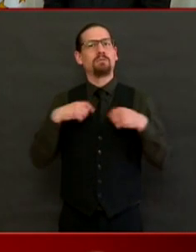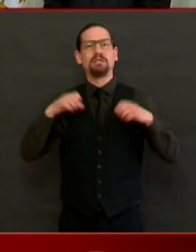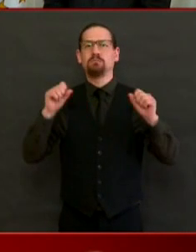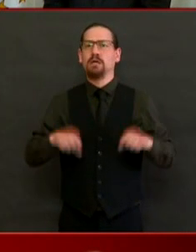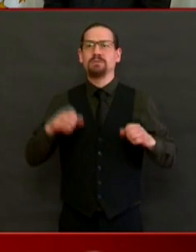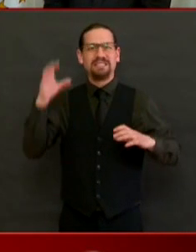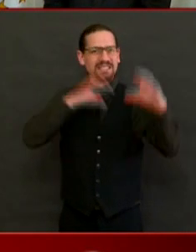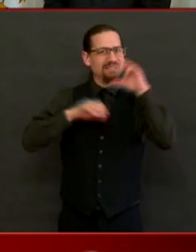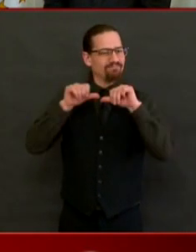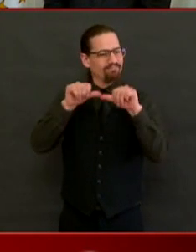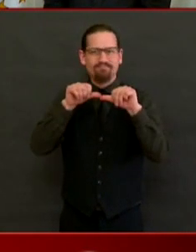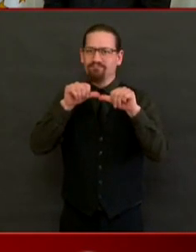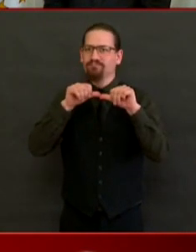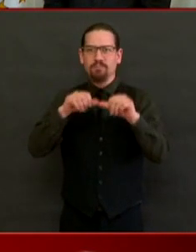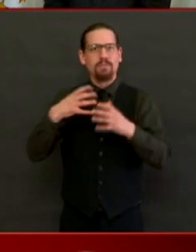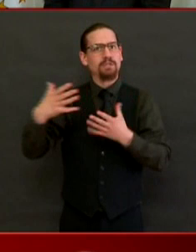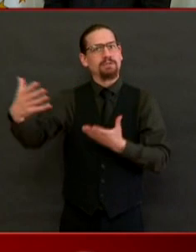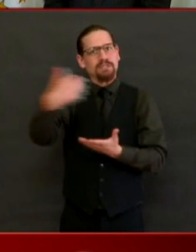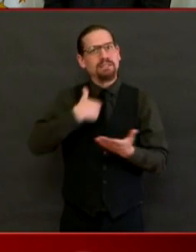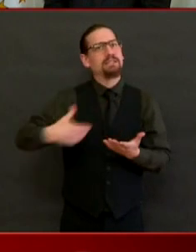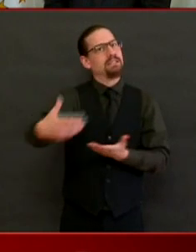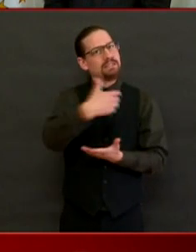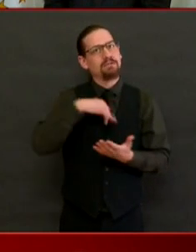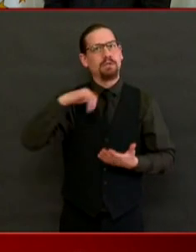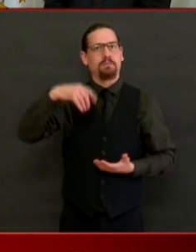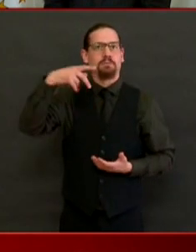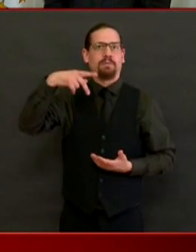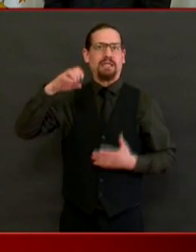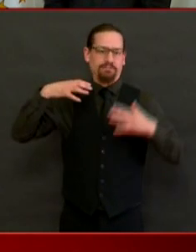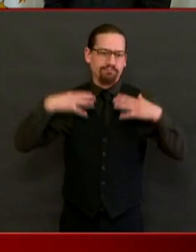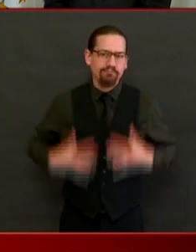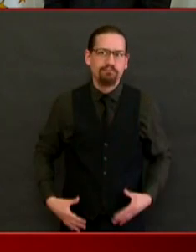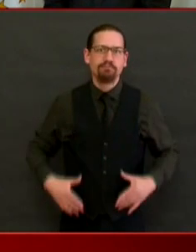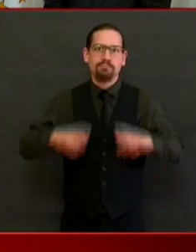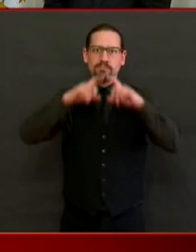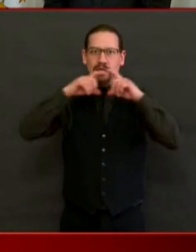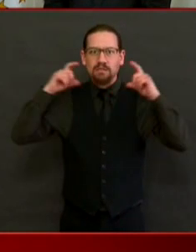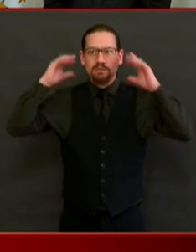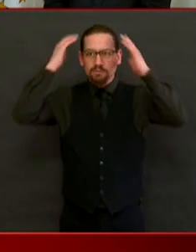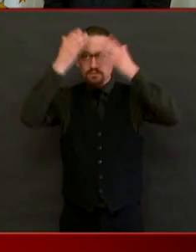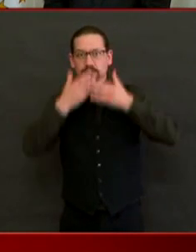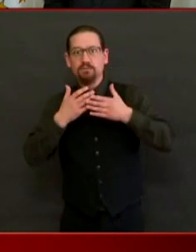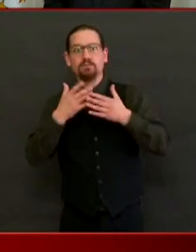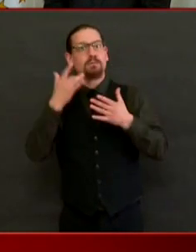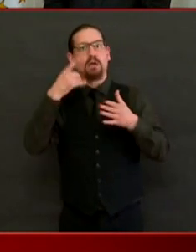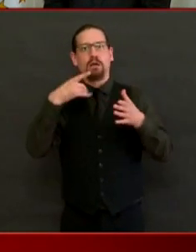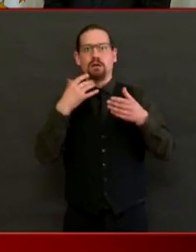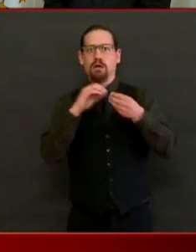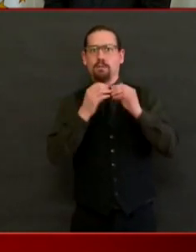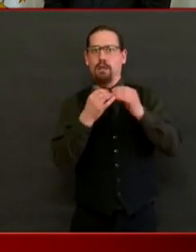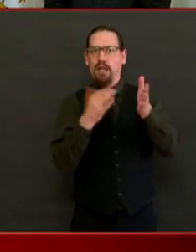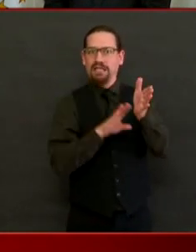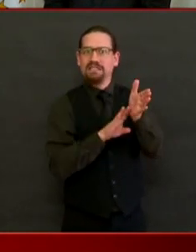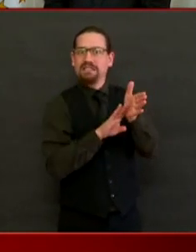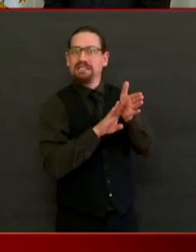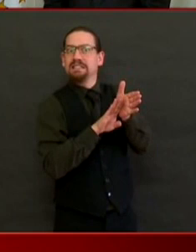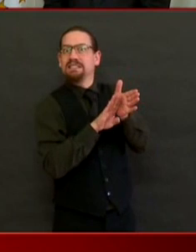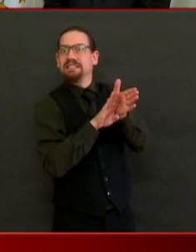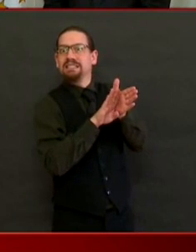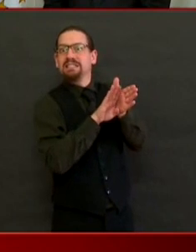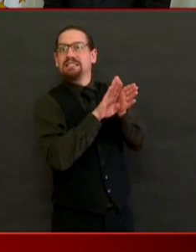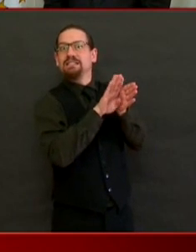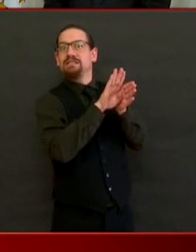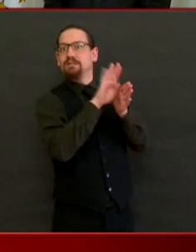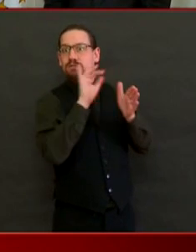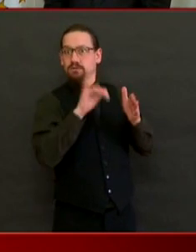PPE needed to bring us through the surge, and that's oftentimes where you hear the governor saying, we might be okay for today, but it's also having